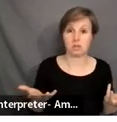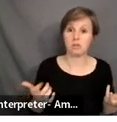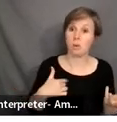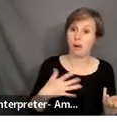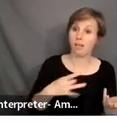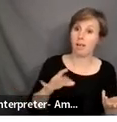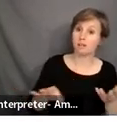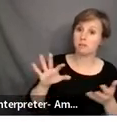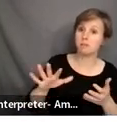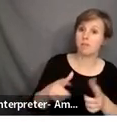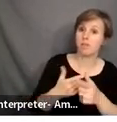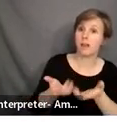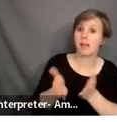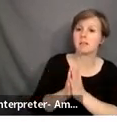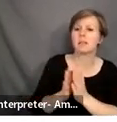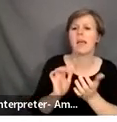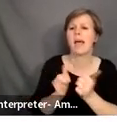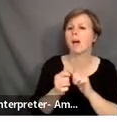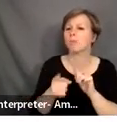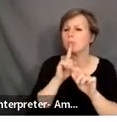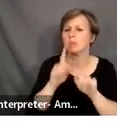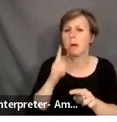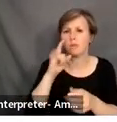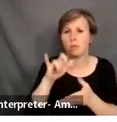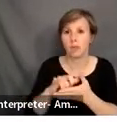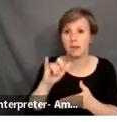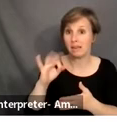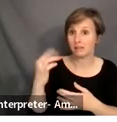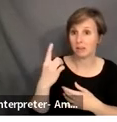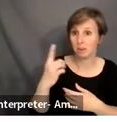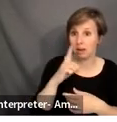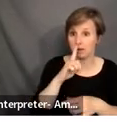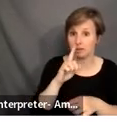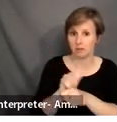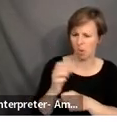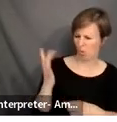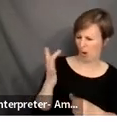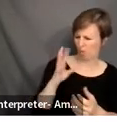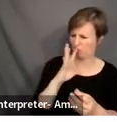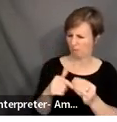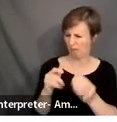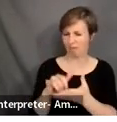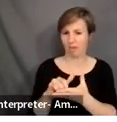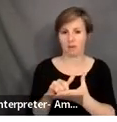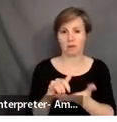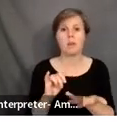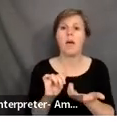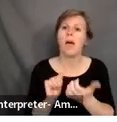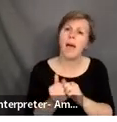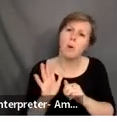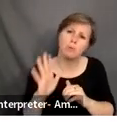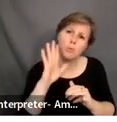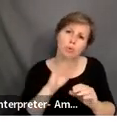and then ask the students, how would you respond to this? If someone were to ask you, why are we even talking about race? How might your students